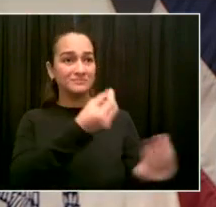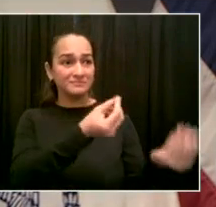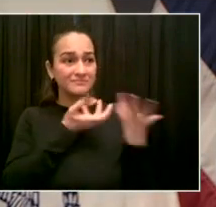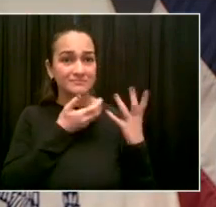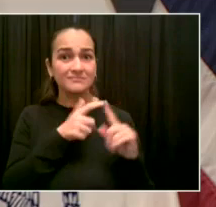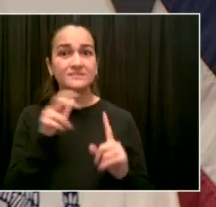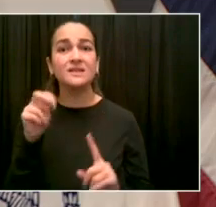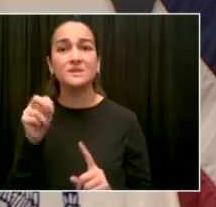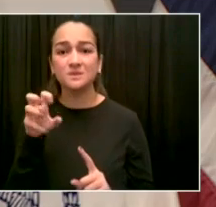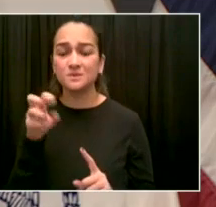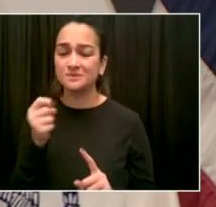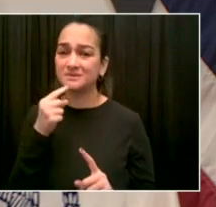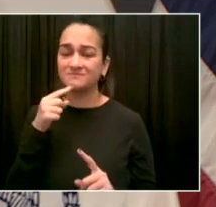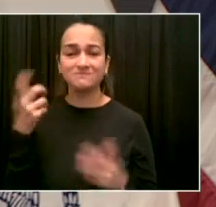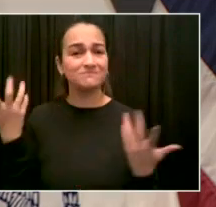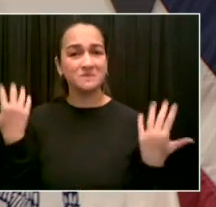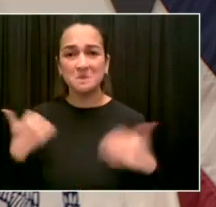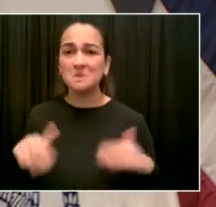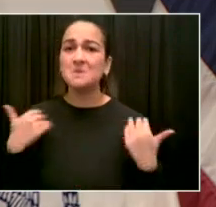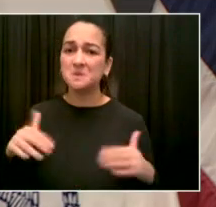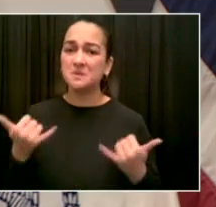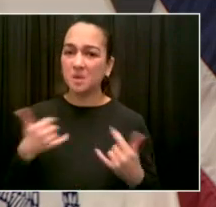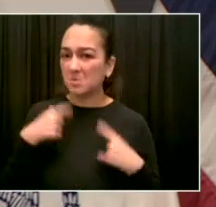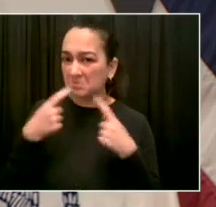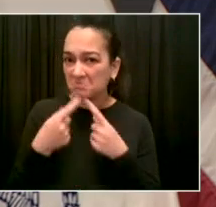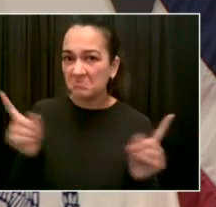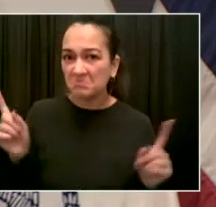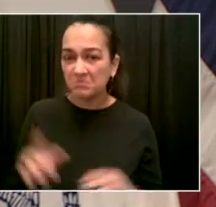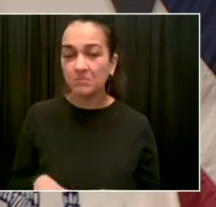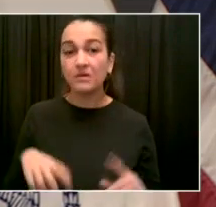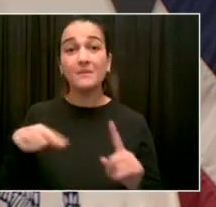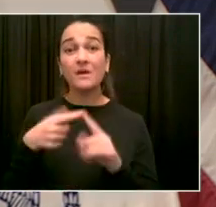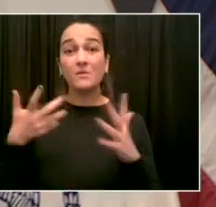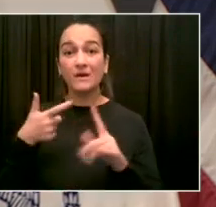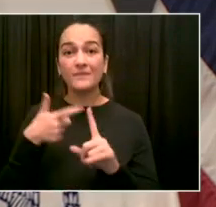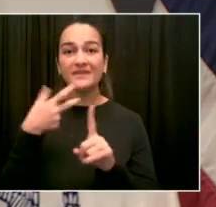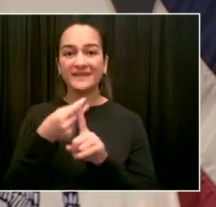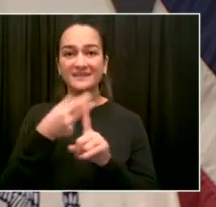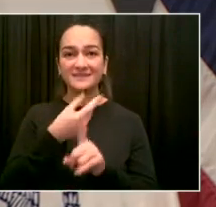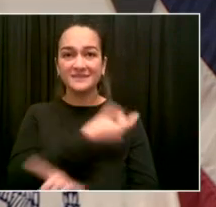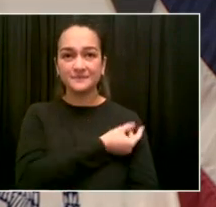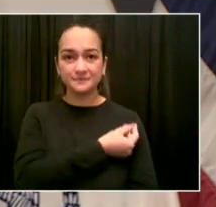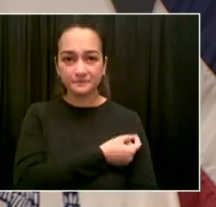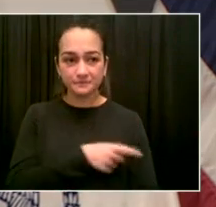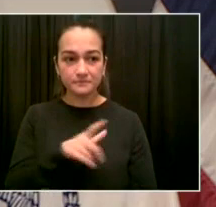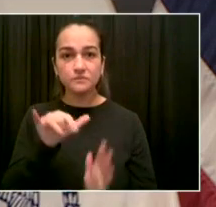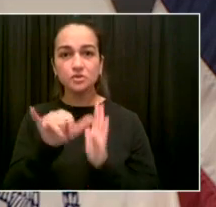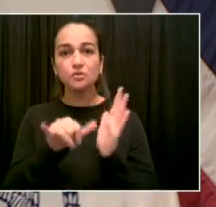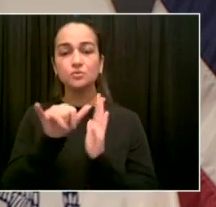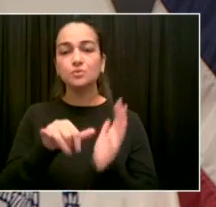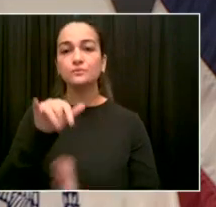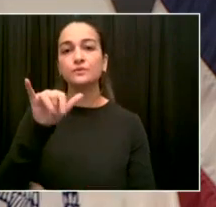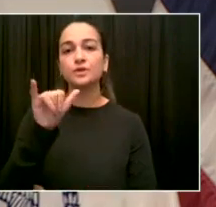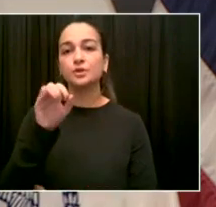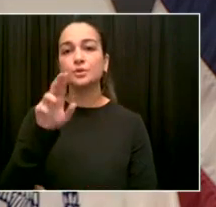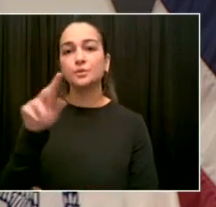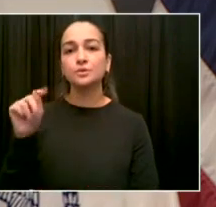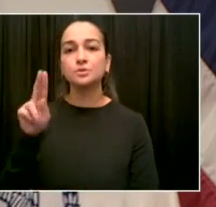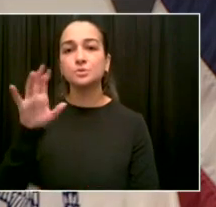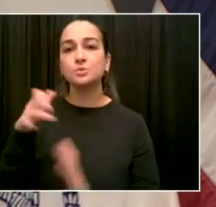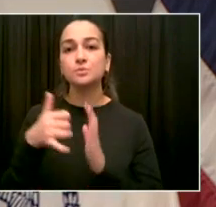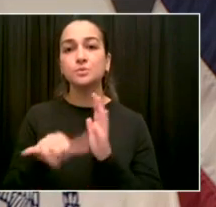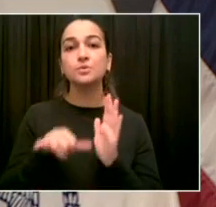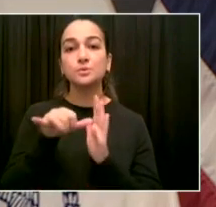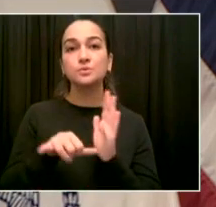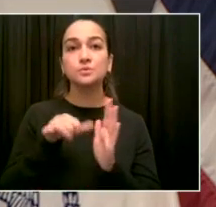We just heard that YouTube is banning all vaccine misinformation videos, and I